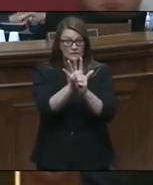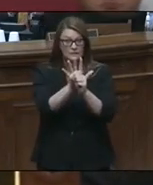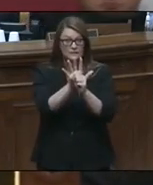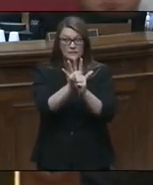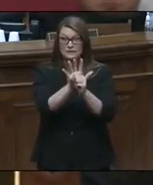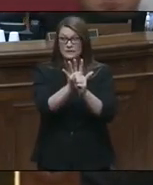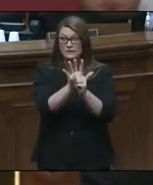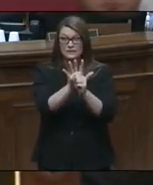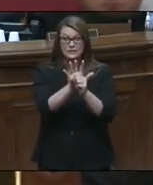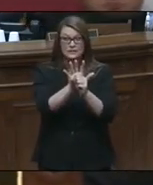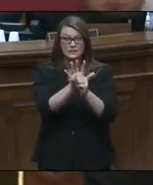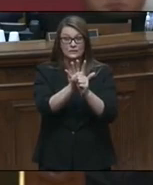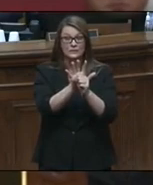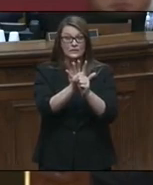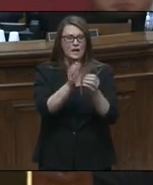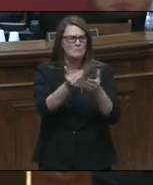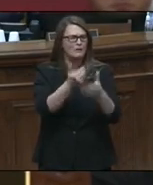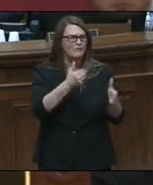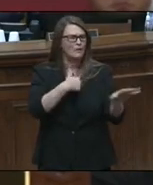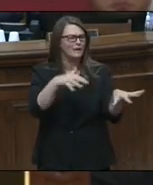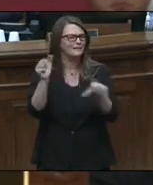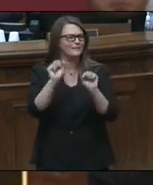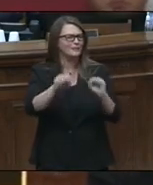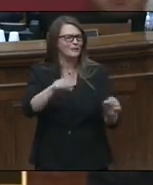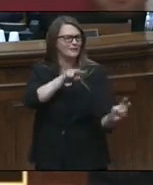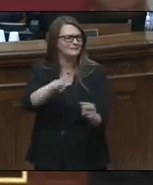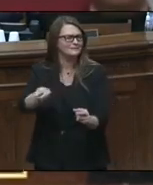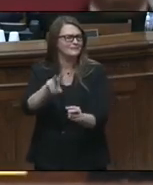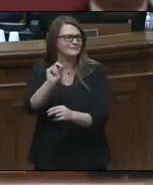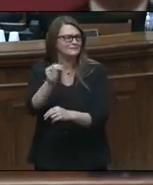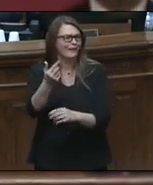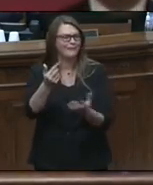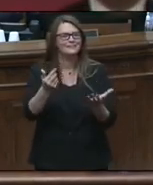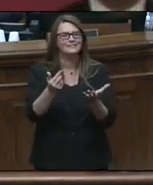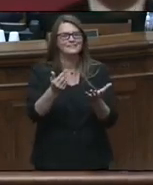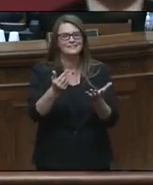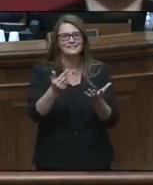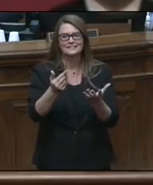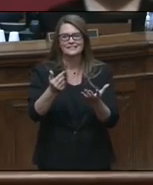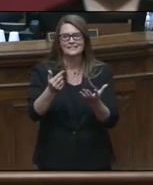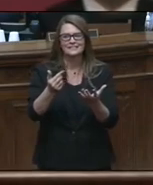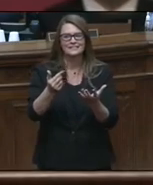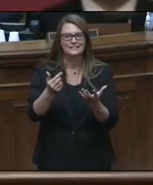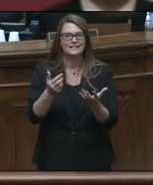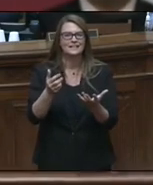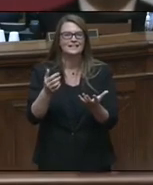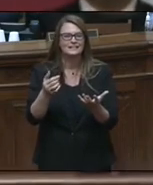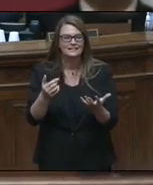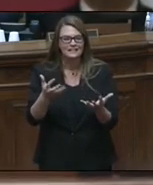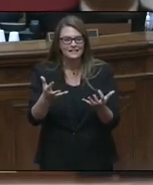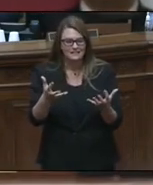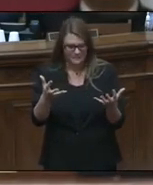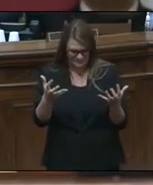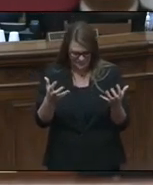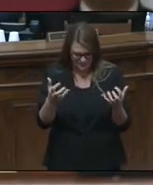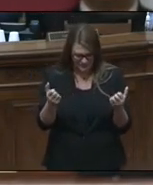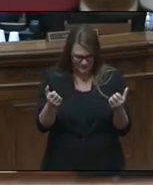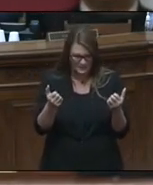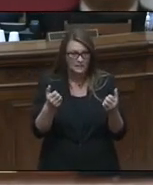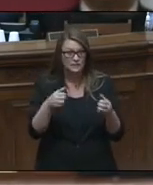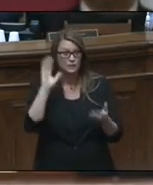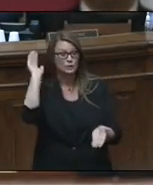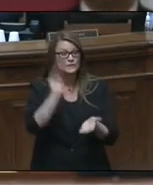can all come up before we leave. I've brought you a flat budget again. Record low